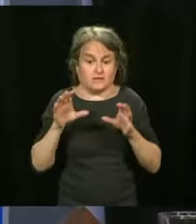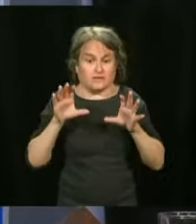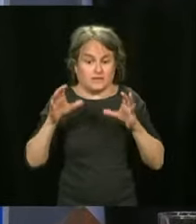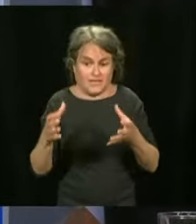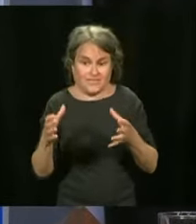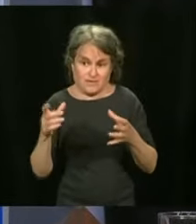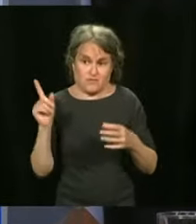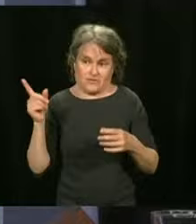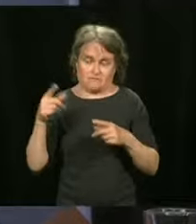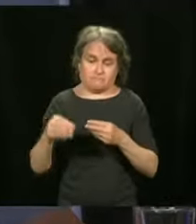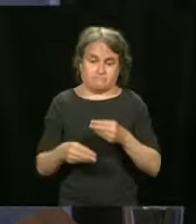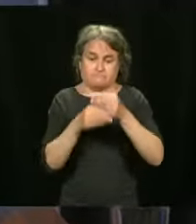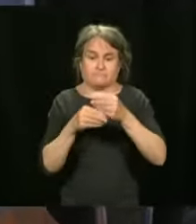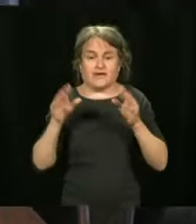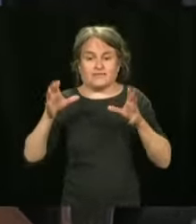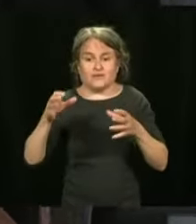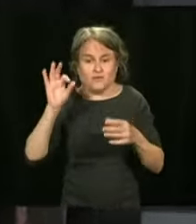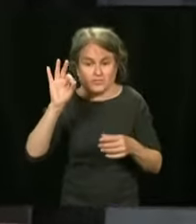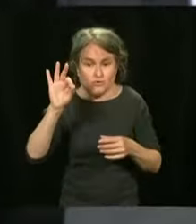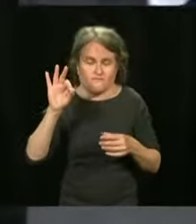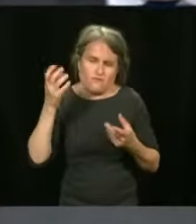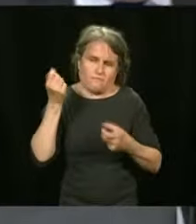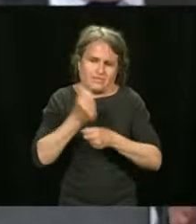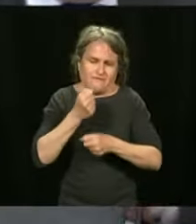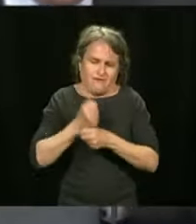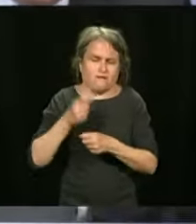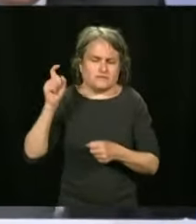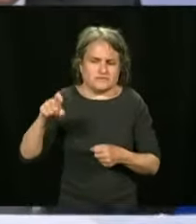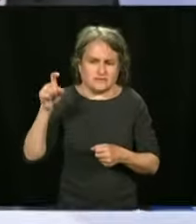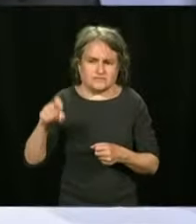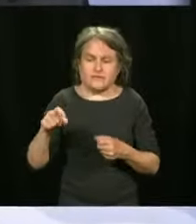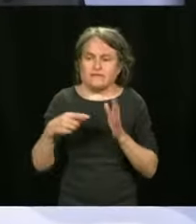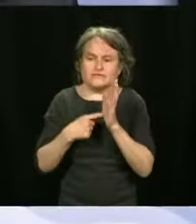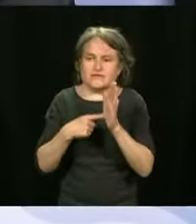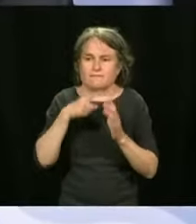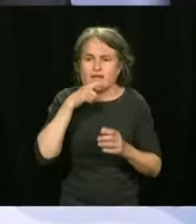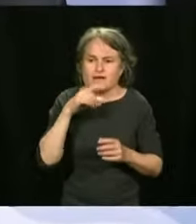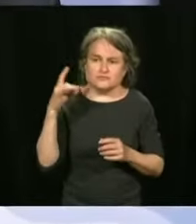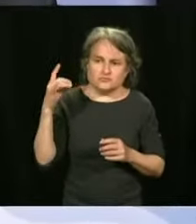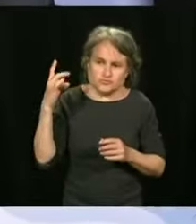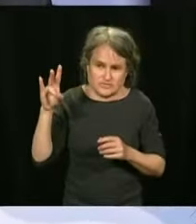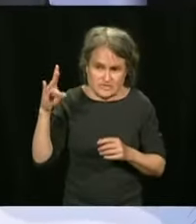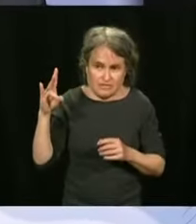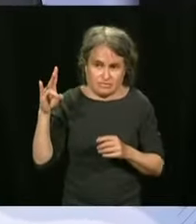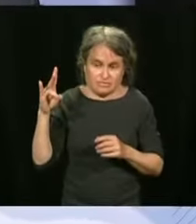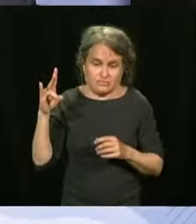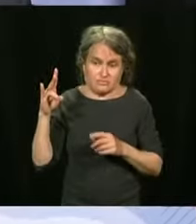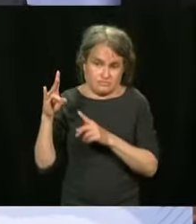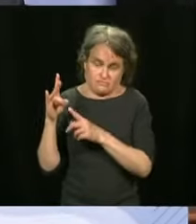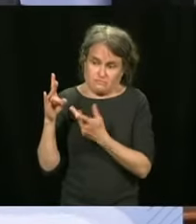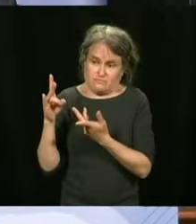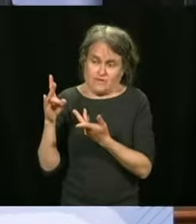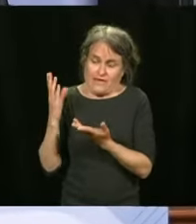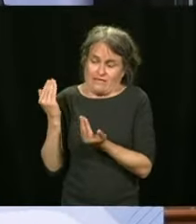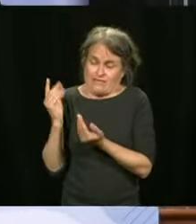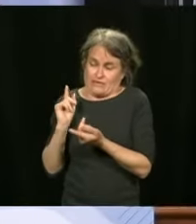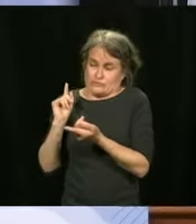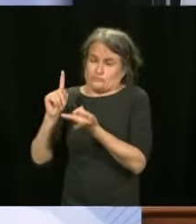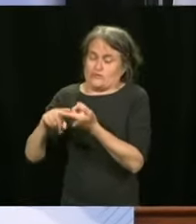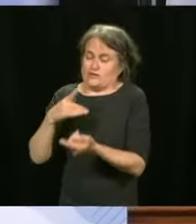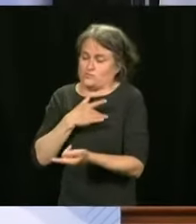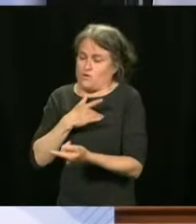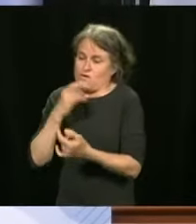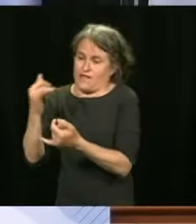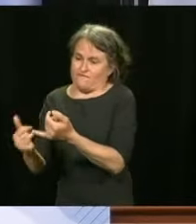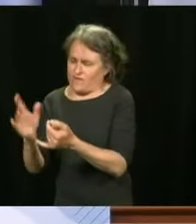like the essential workers. Exactly. So that means that somebody who's 17 does not have to wait until the end of June, but can get